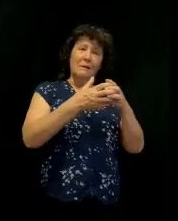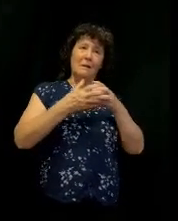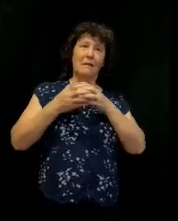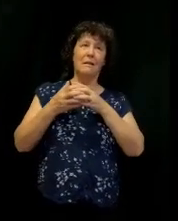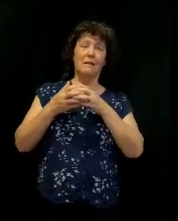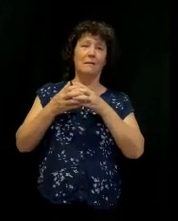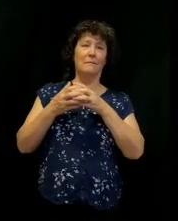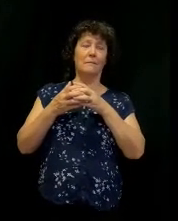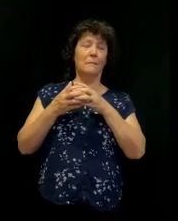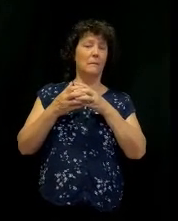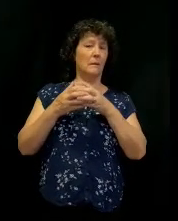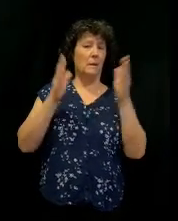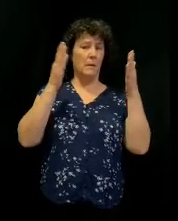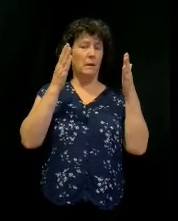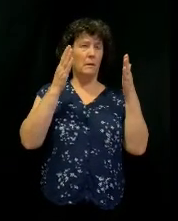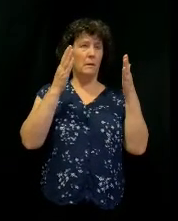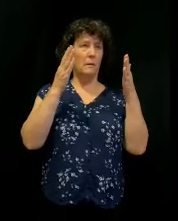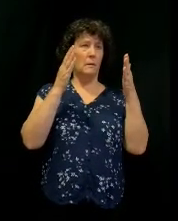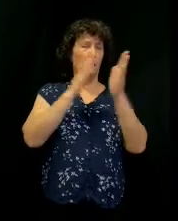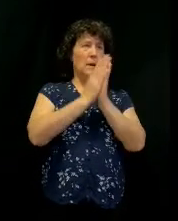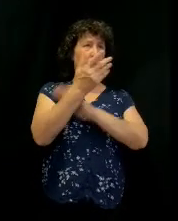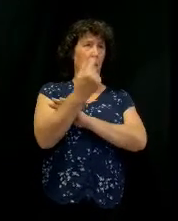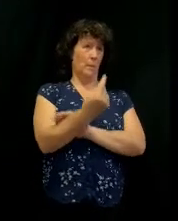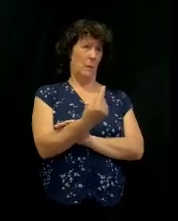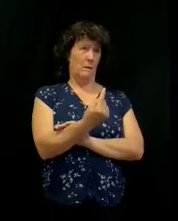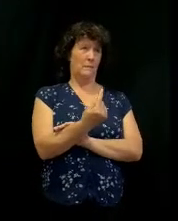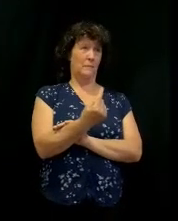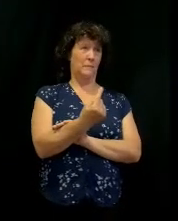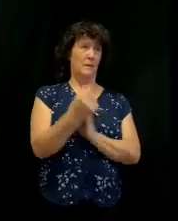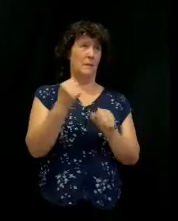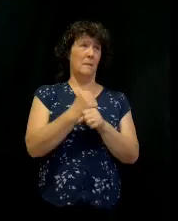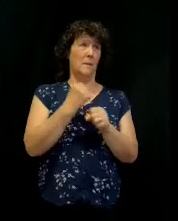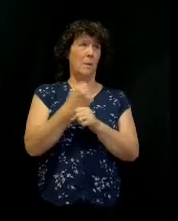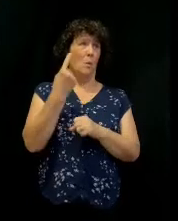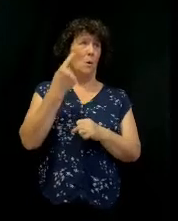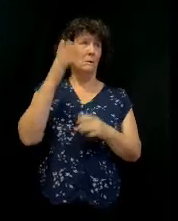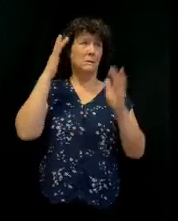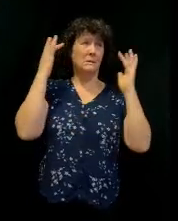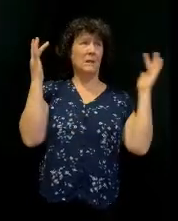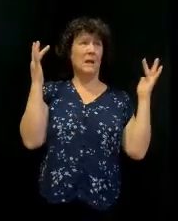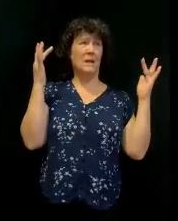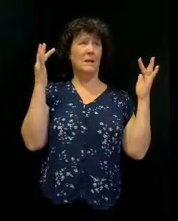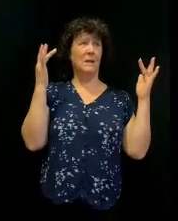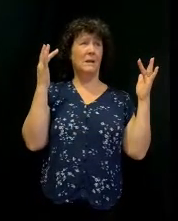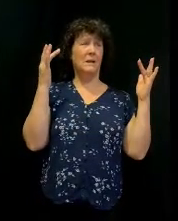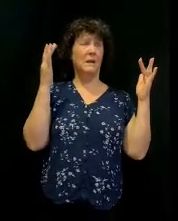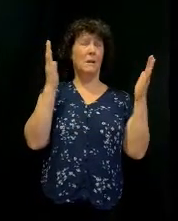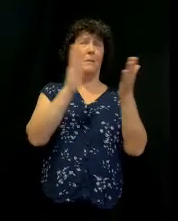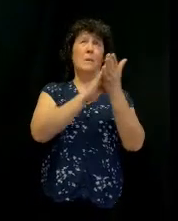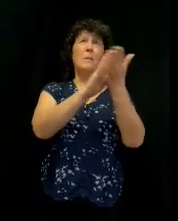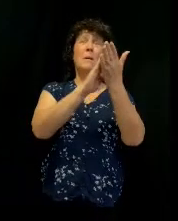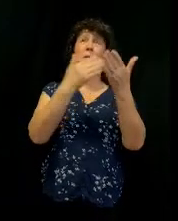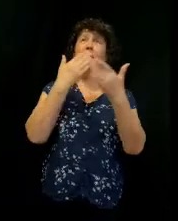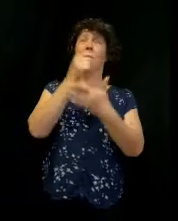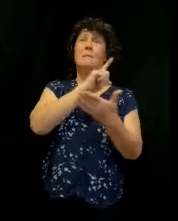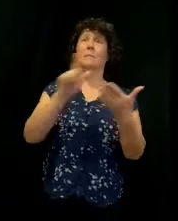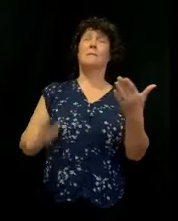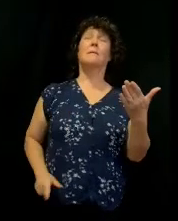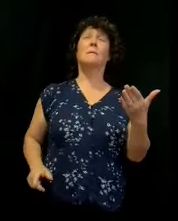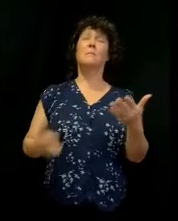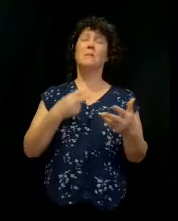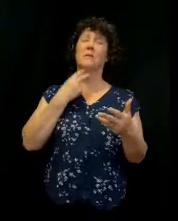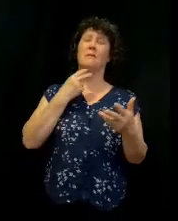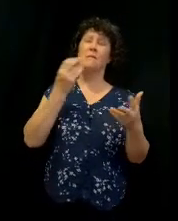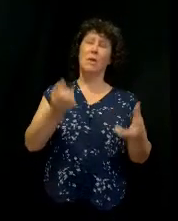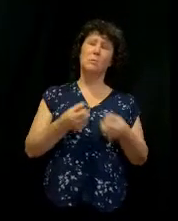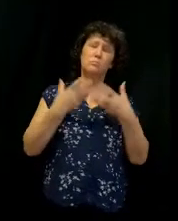Pay attention. They were as one, and to make one sound, to be heard in praising and thanking the Lord. And when they lifted up their voice with